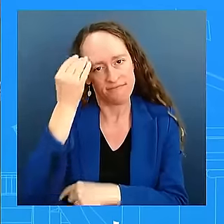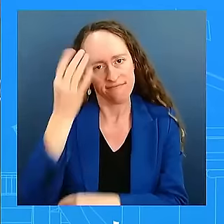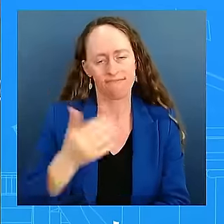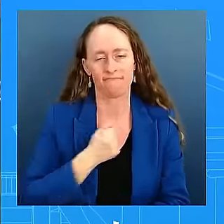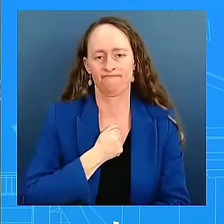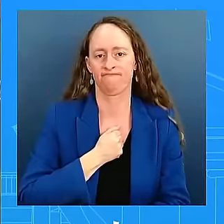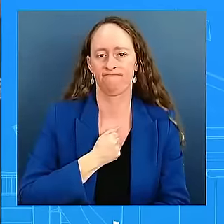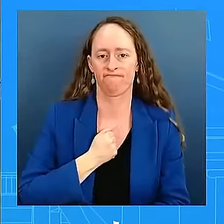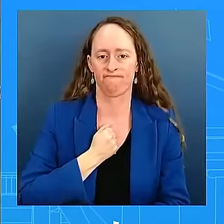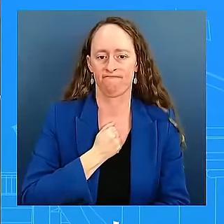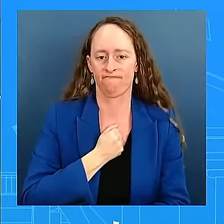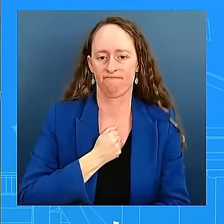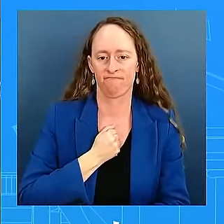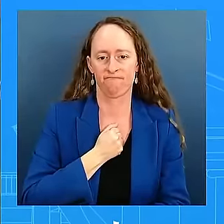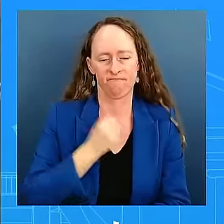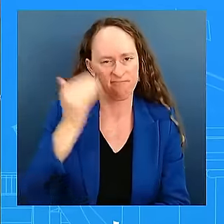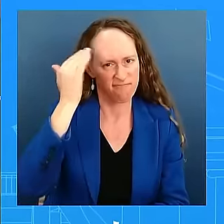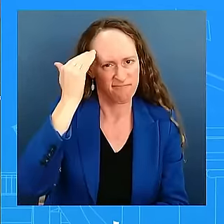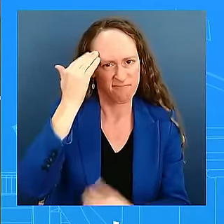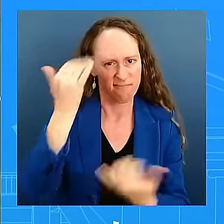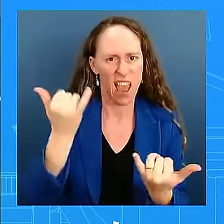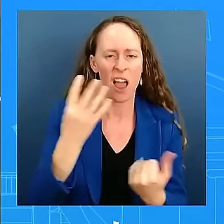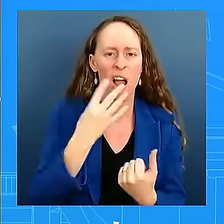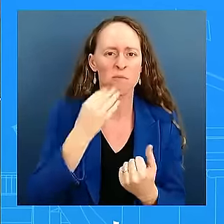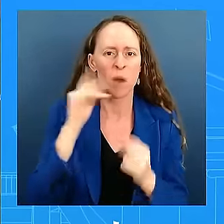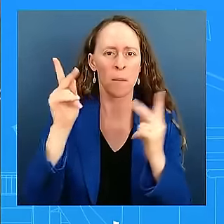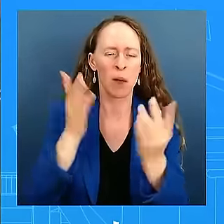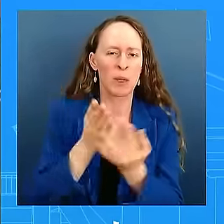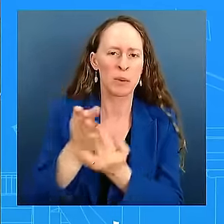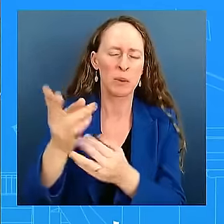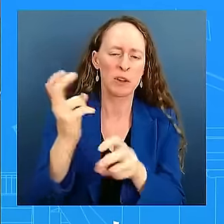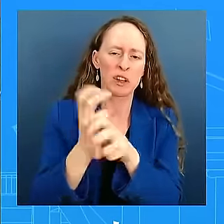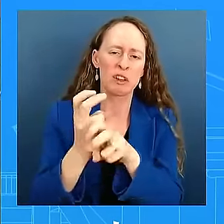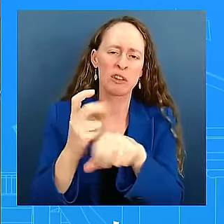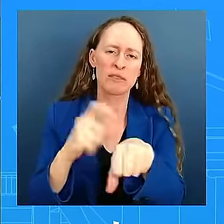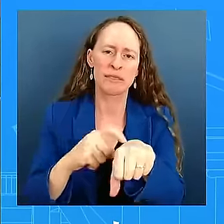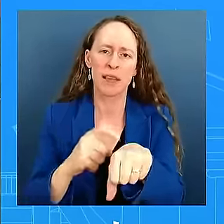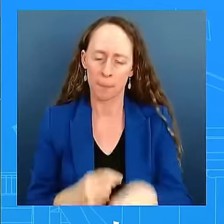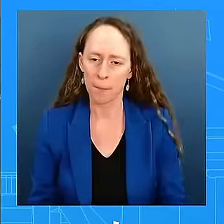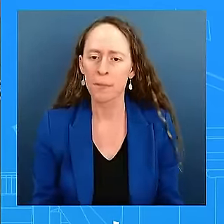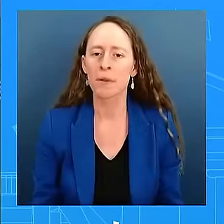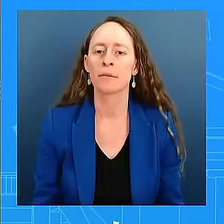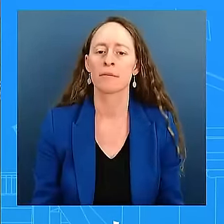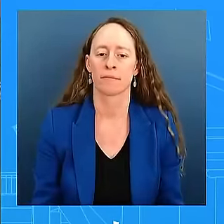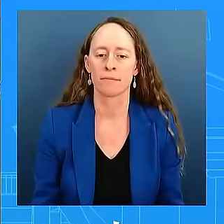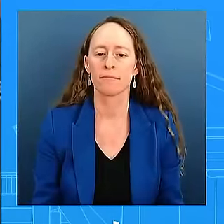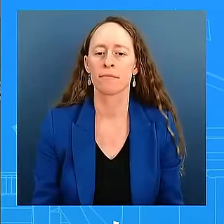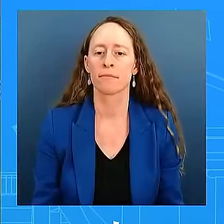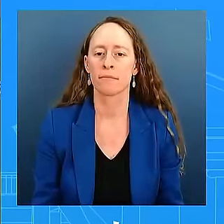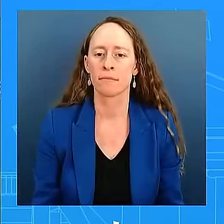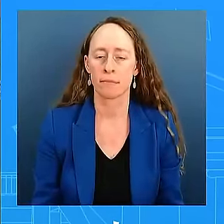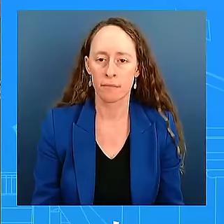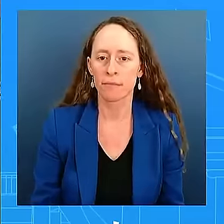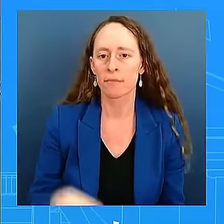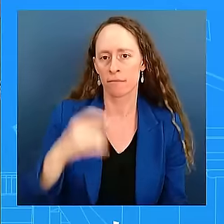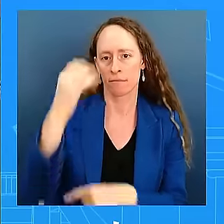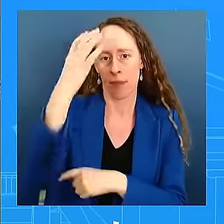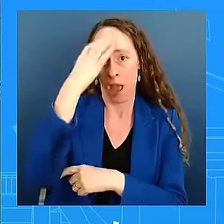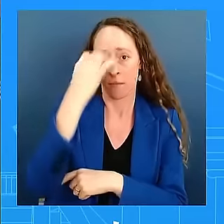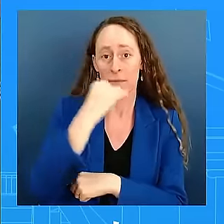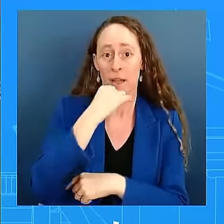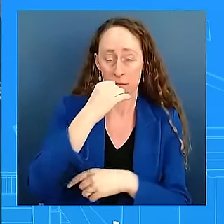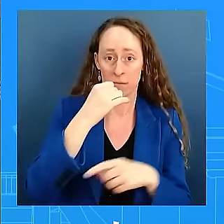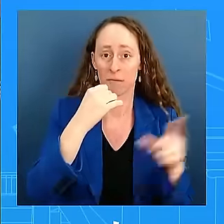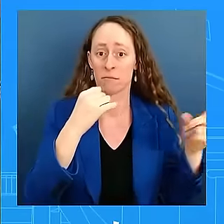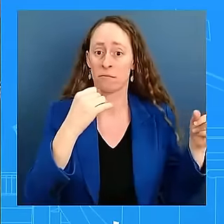Hamas reiterated over the weekend that they see Netanyahu as being the stumbling block to a ceasefire deal. It seemed like the